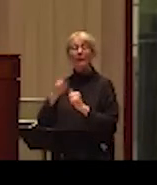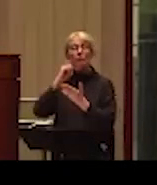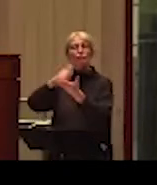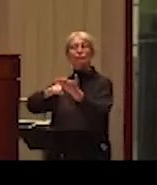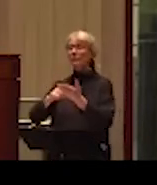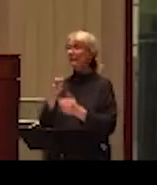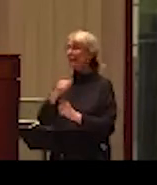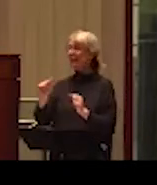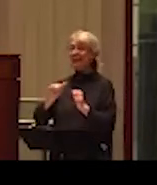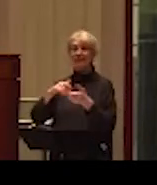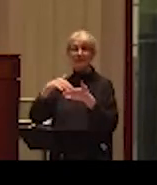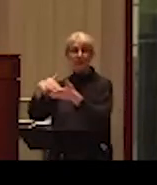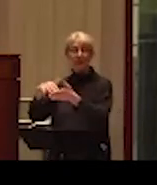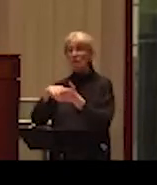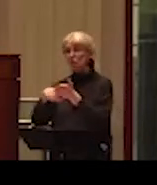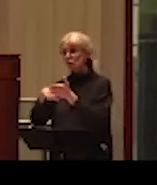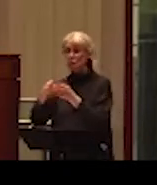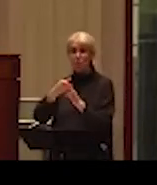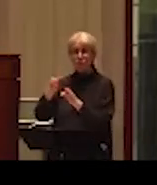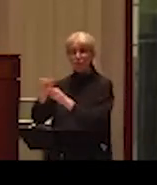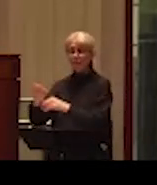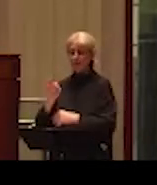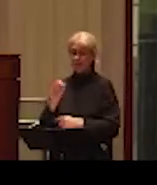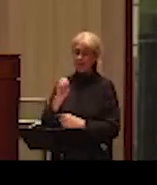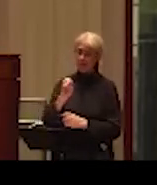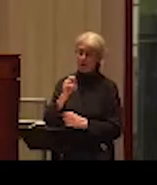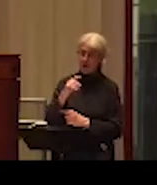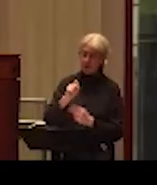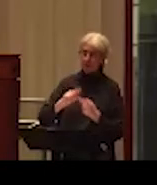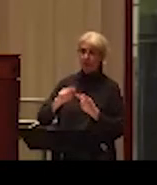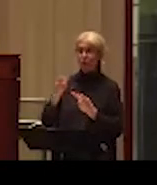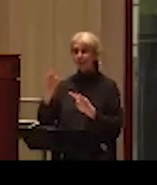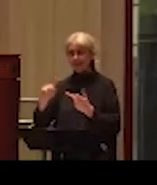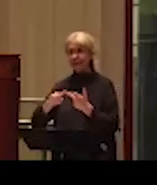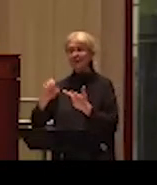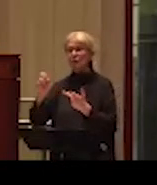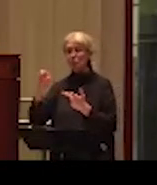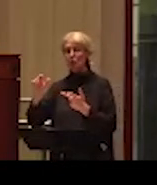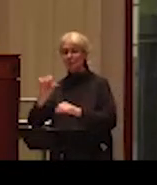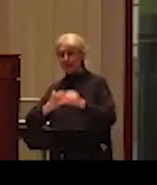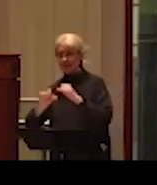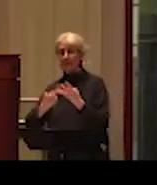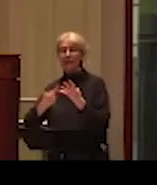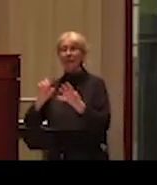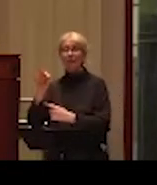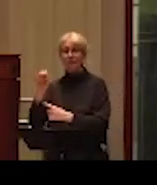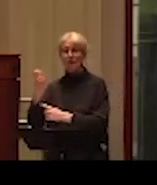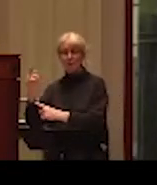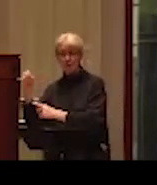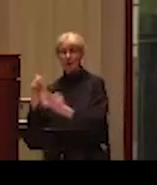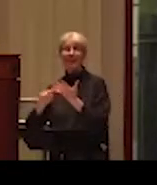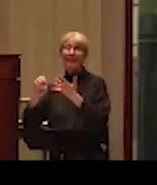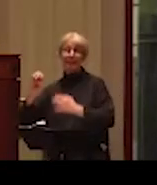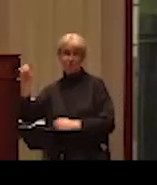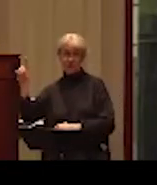in any field, including the fine arts, humanity, social sciences, natural sciences, and education. To be eligible